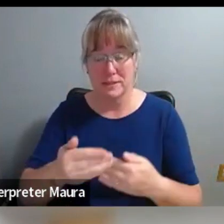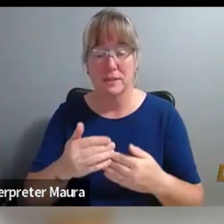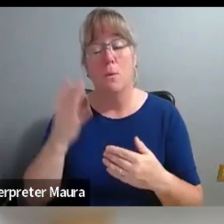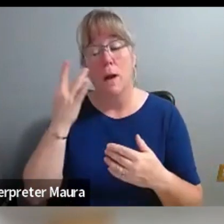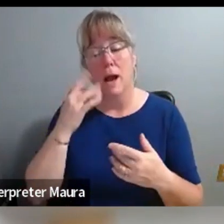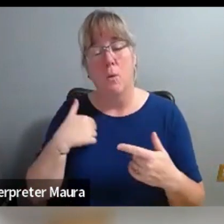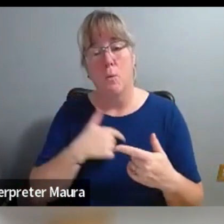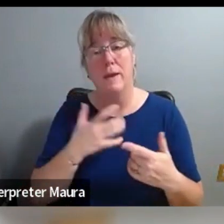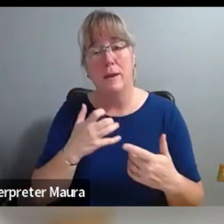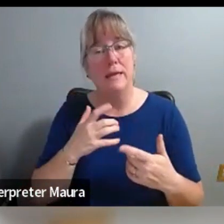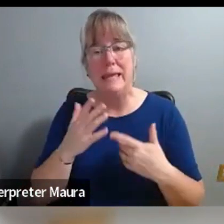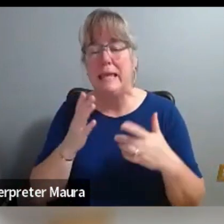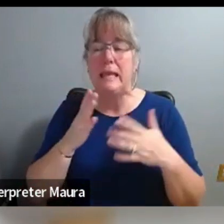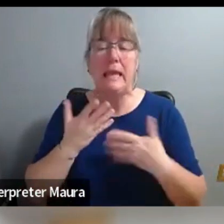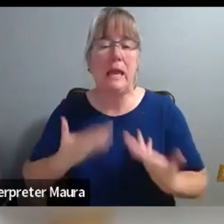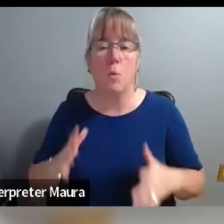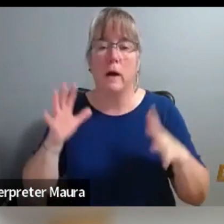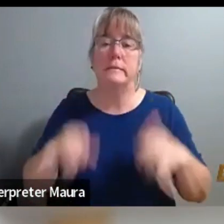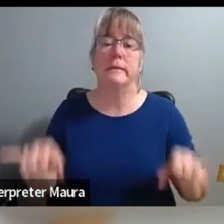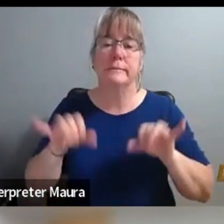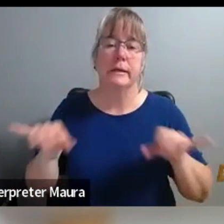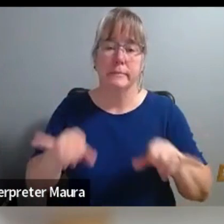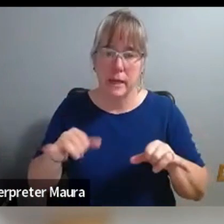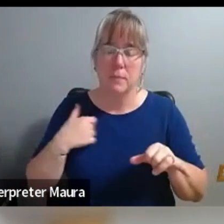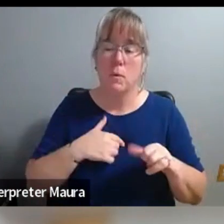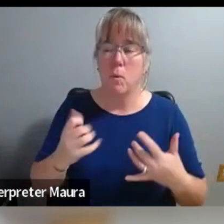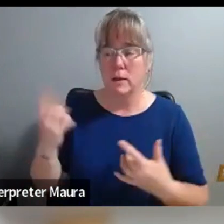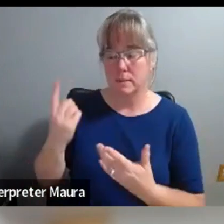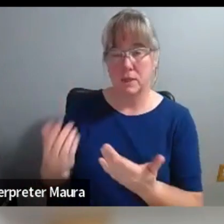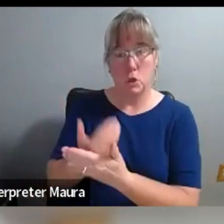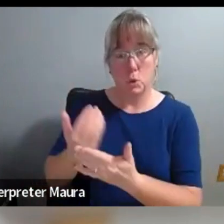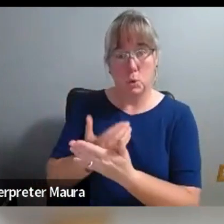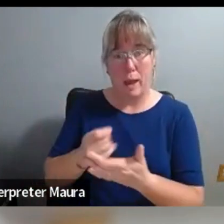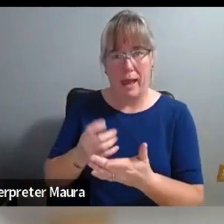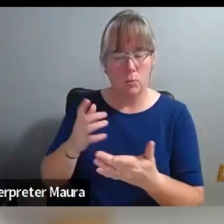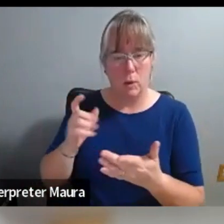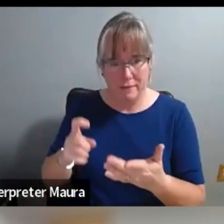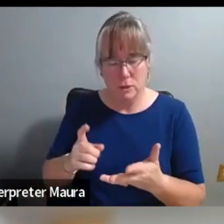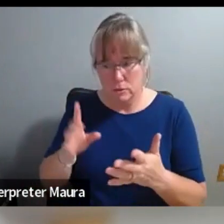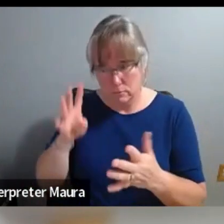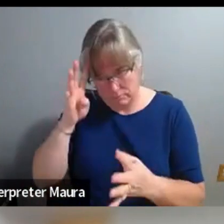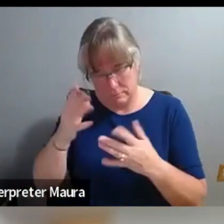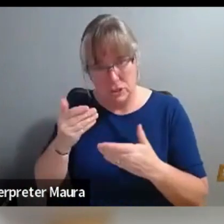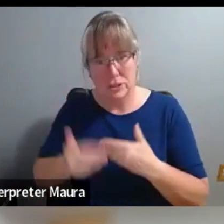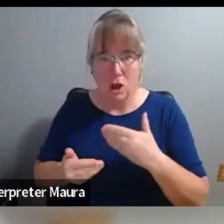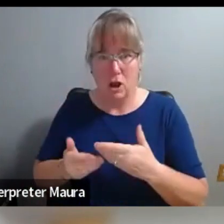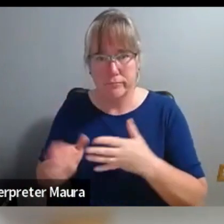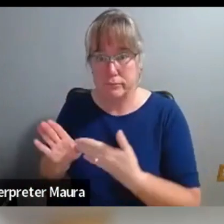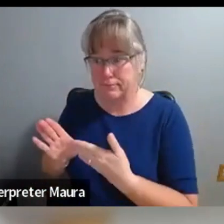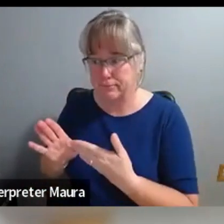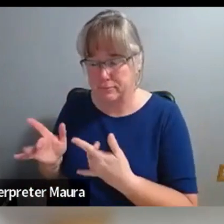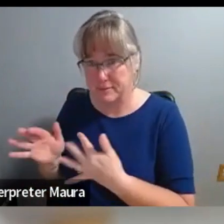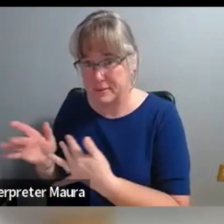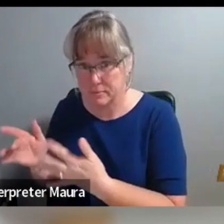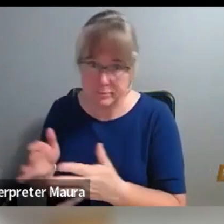to go someplace new and we didn't know how to get there except to just feel our way along. And so the best, I would just say the best